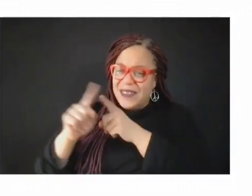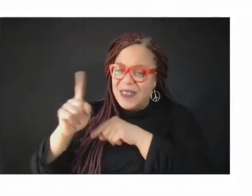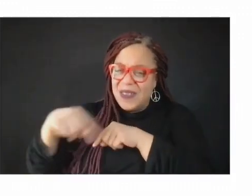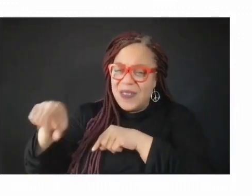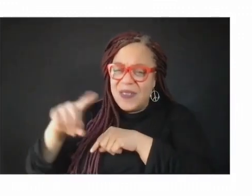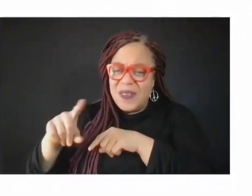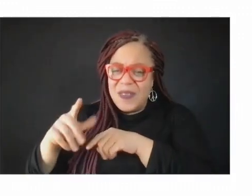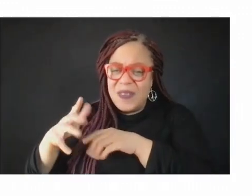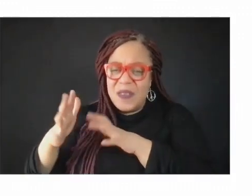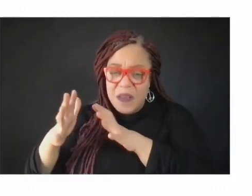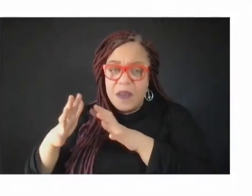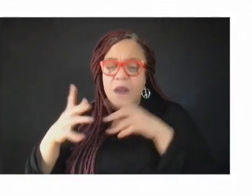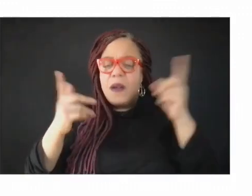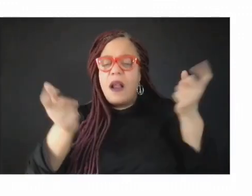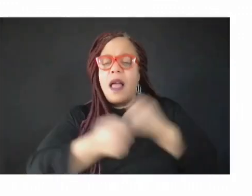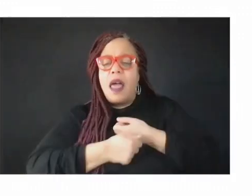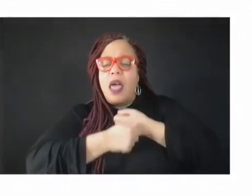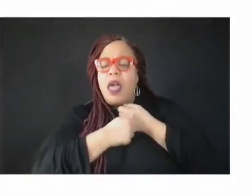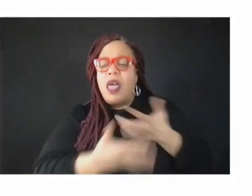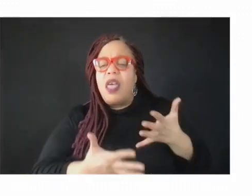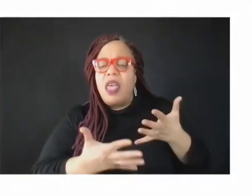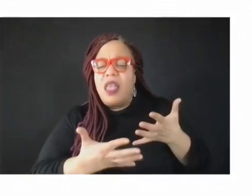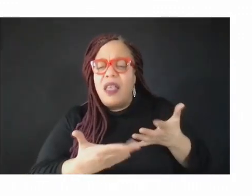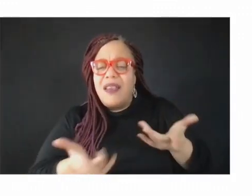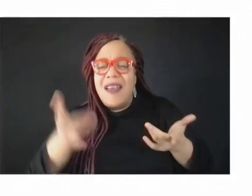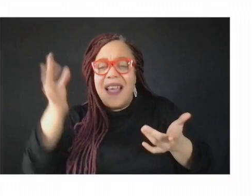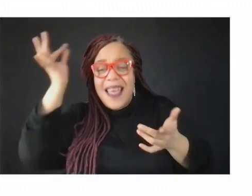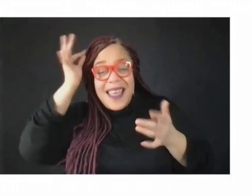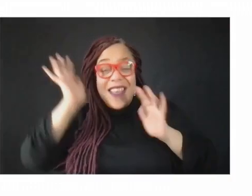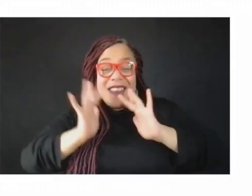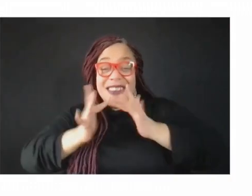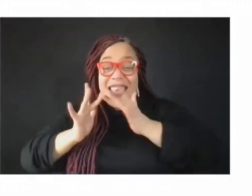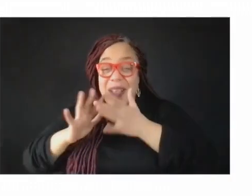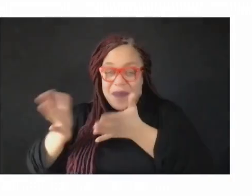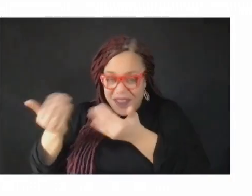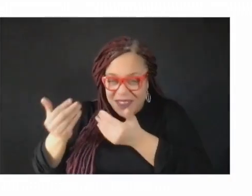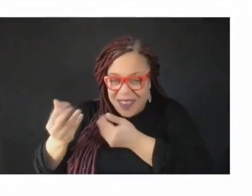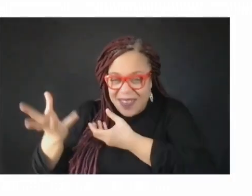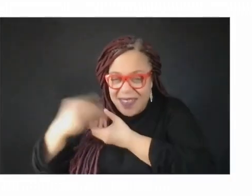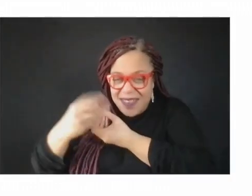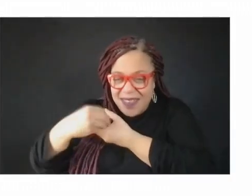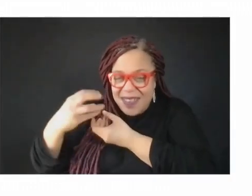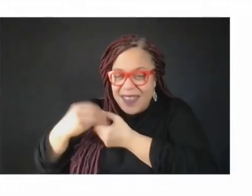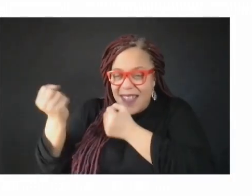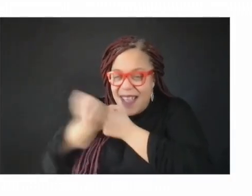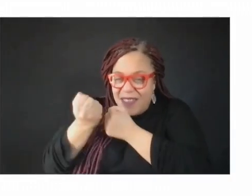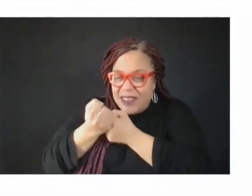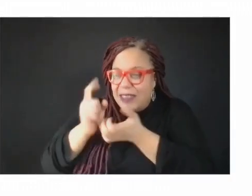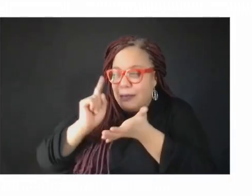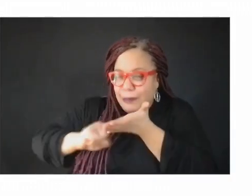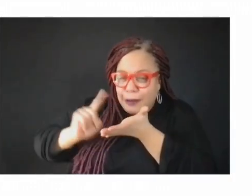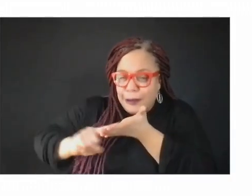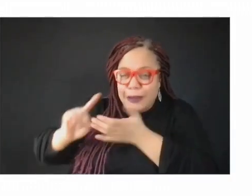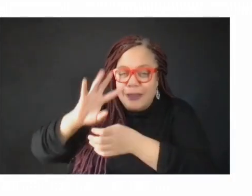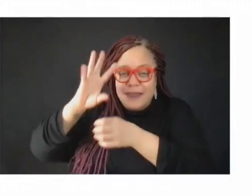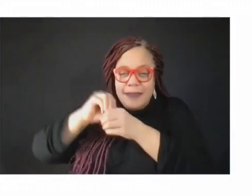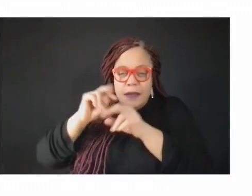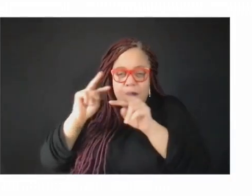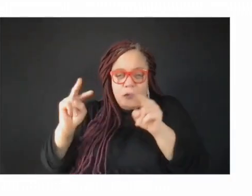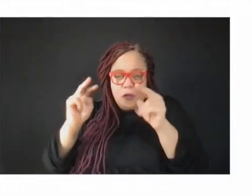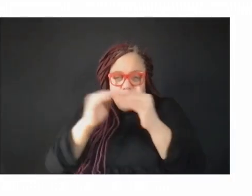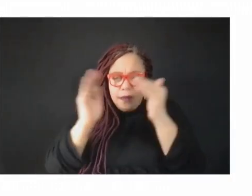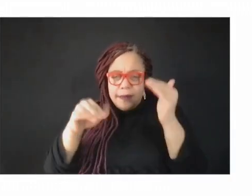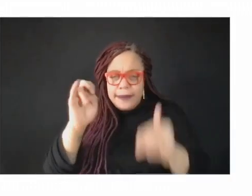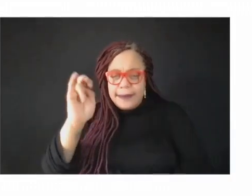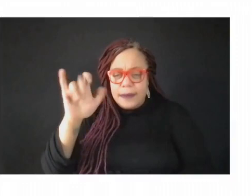hair network, Health Advocates in Region Research, which was focused on health disparities, into a COVID-19 vaccination campaign